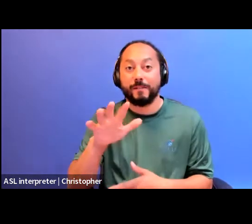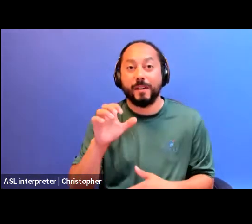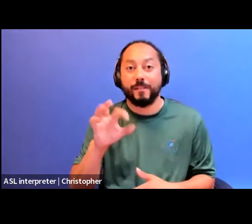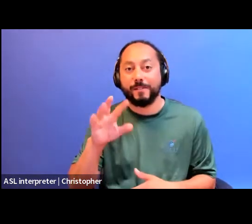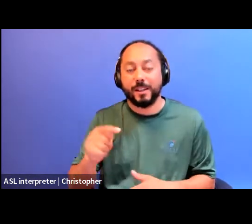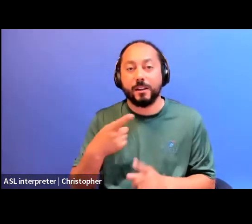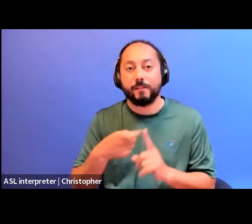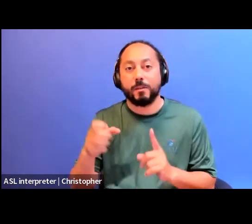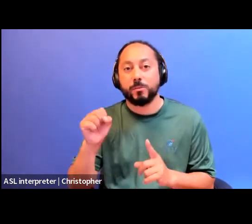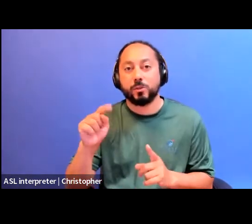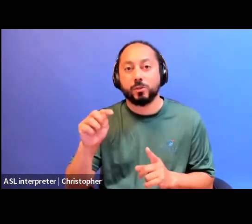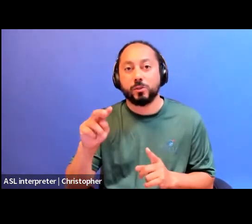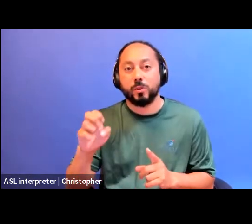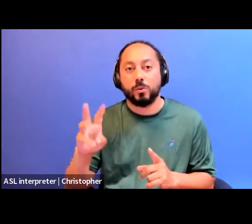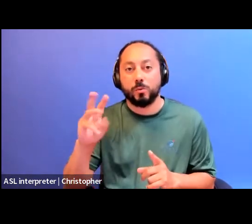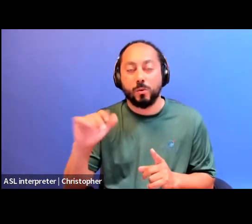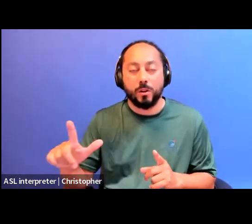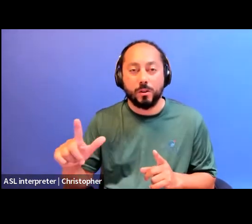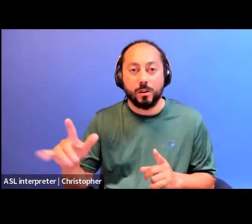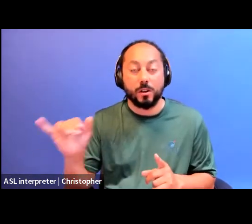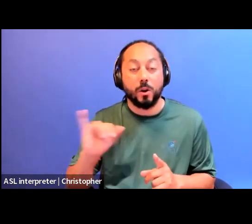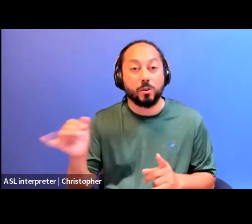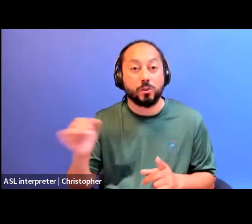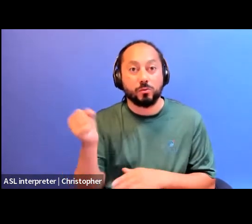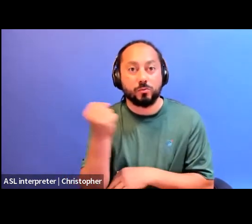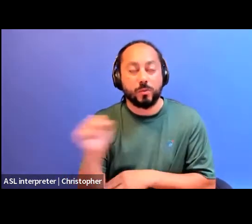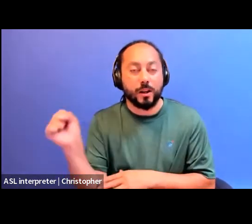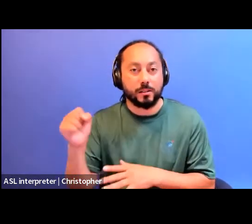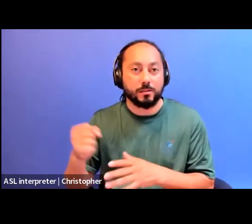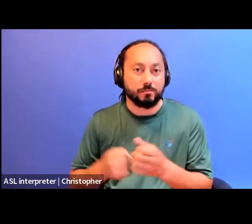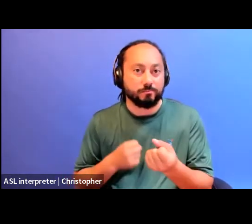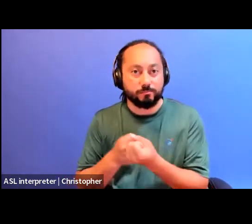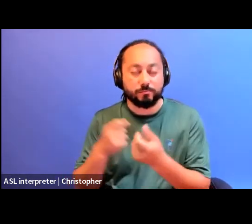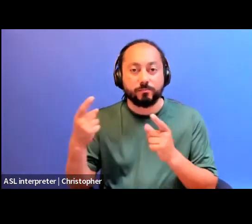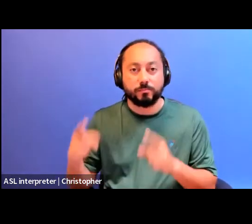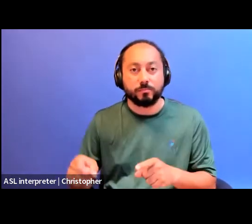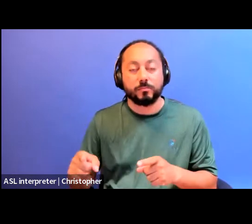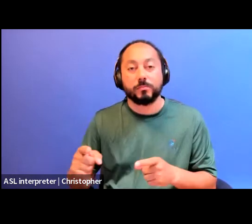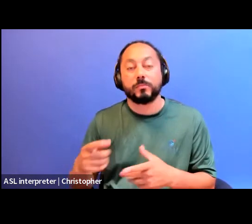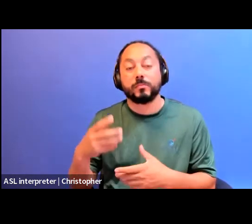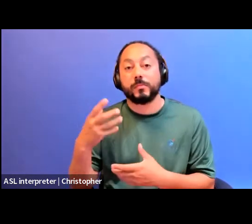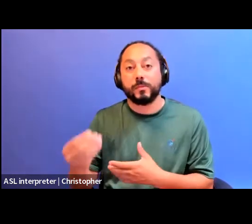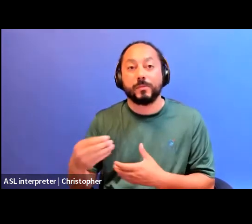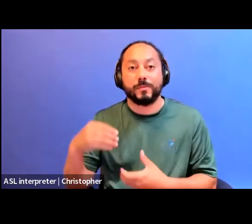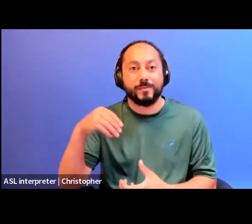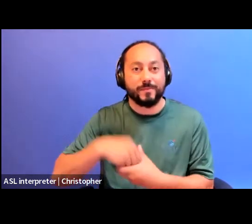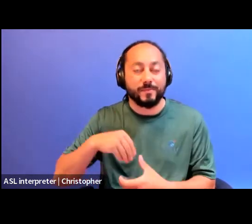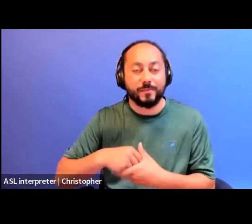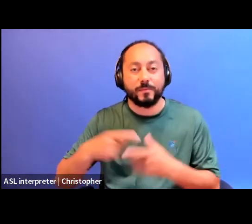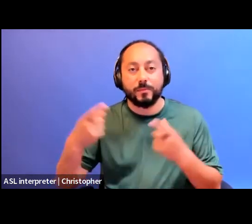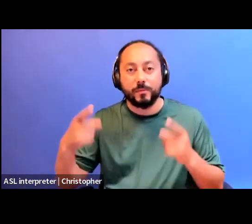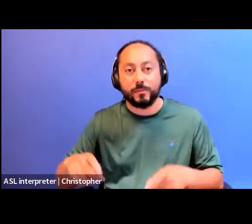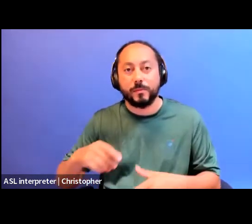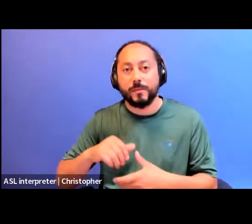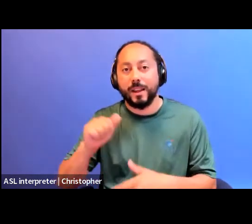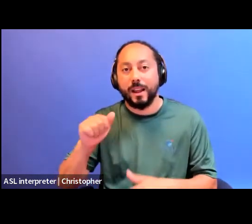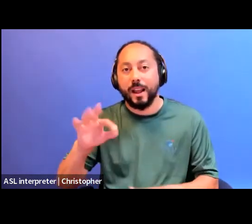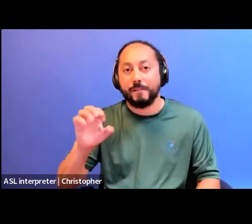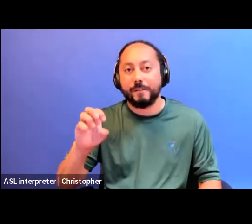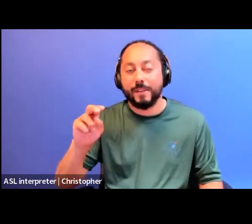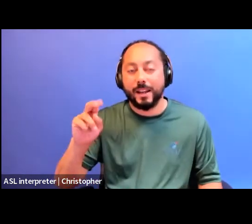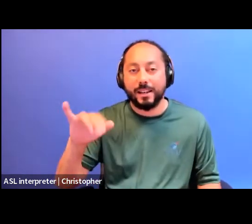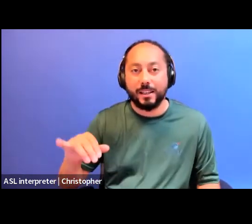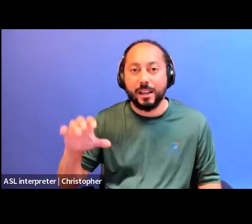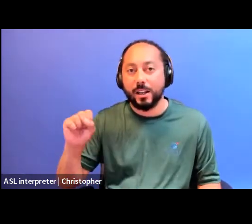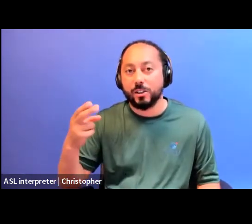There was also a riot in support of what was happening outside the inside of this prison where Afeni Shakur and Joan Byrd, two